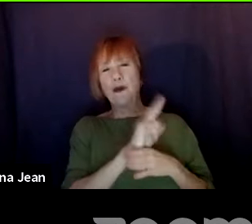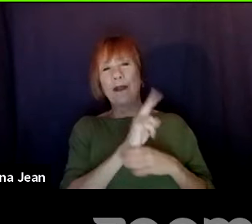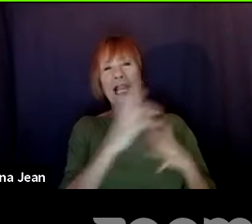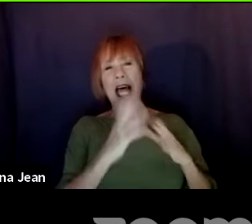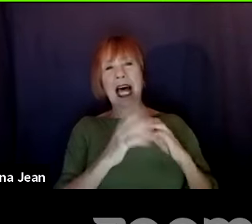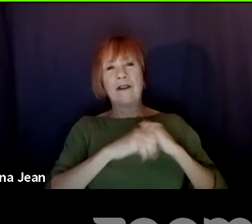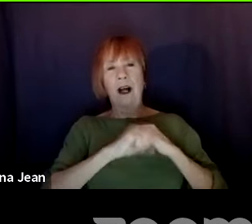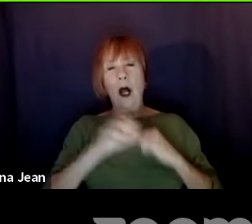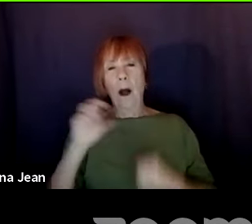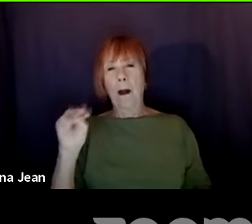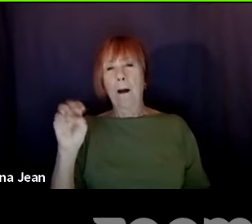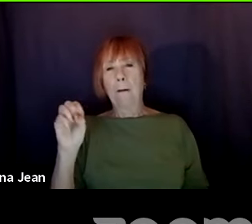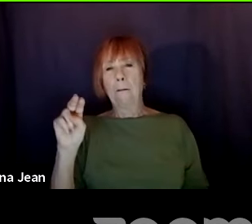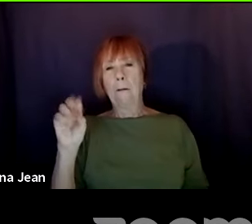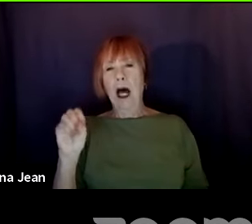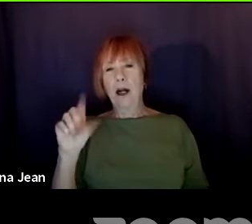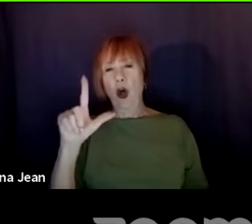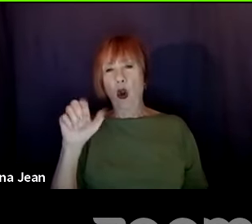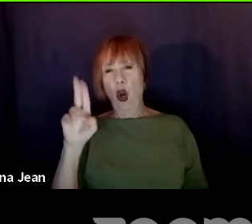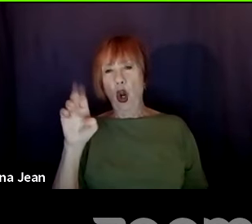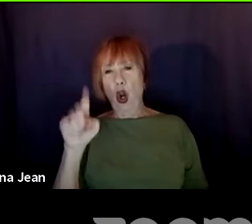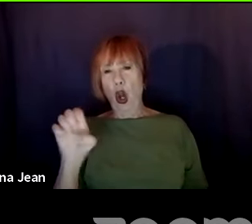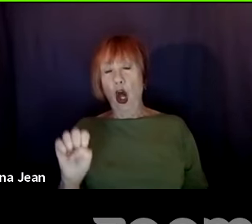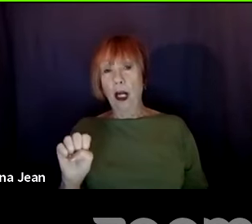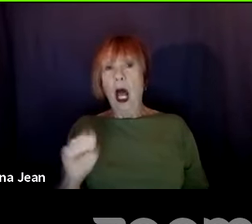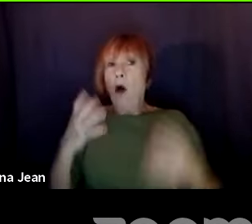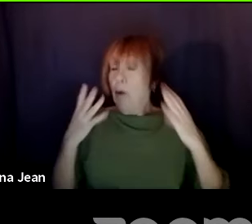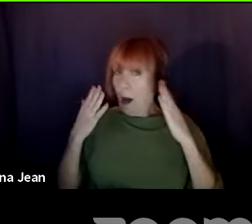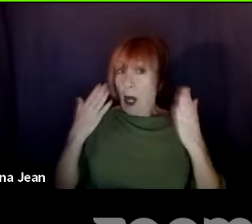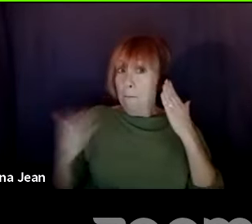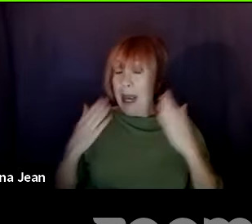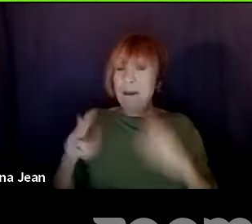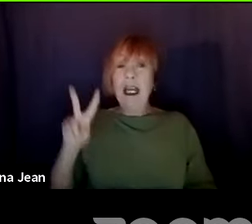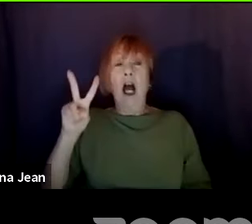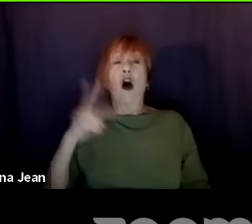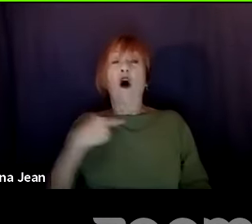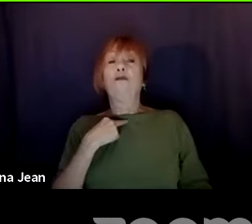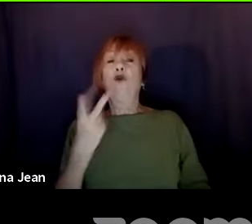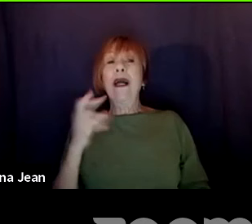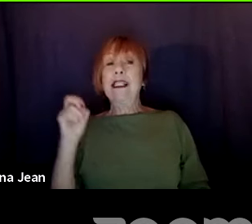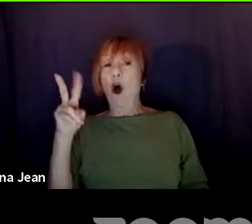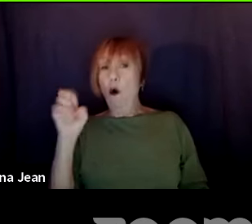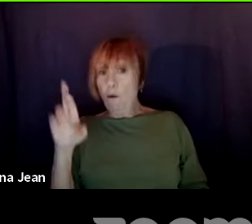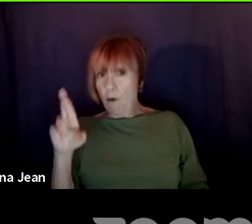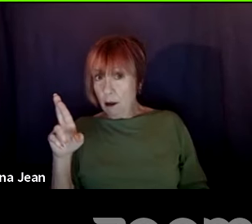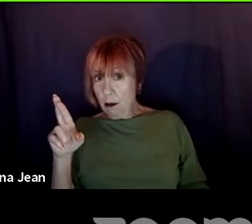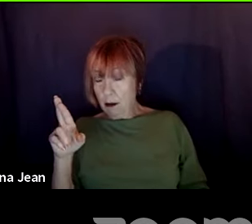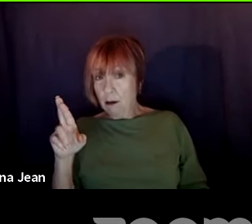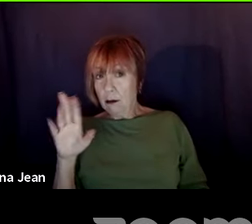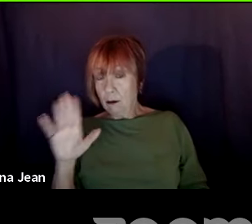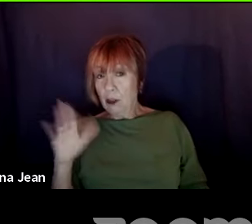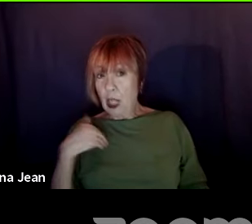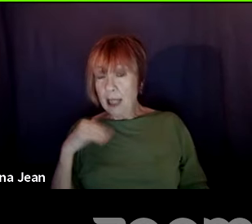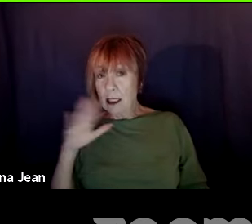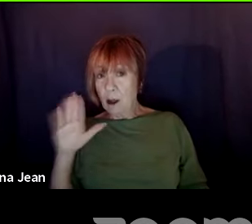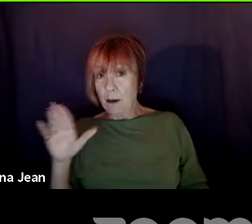it's because of the question of like, unless it's voiceover, which does have its own role, but it's like, what is the camera doing? And the camera is not going to